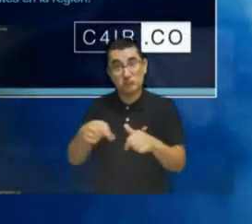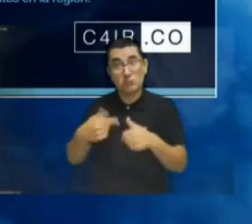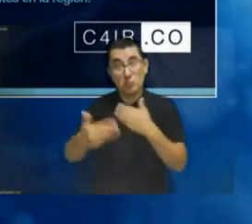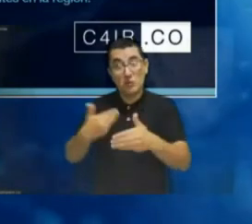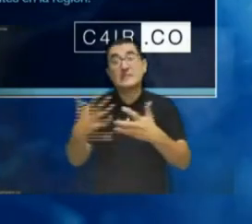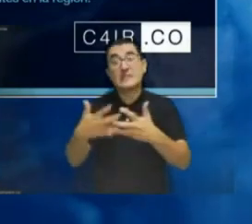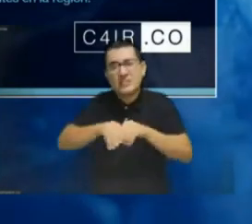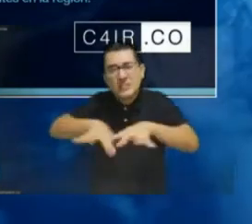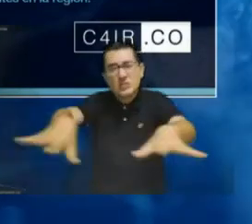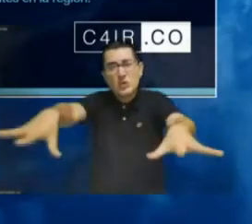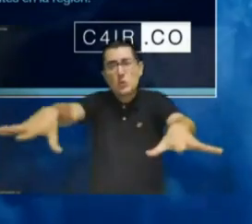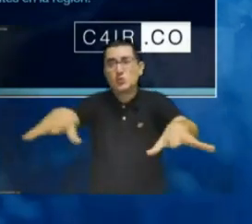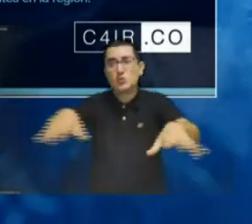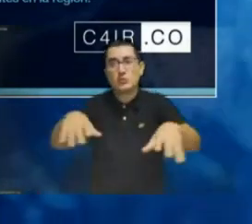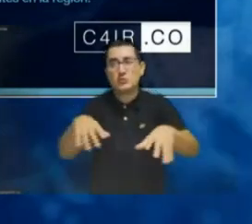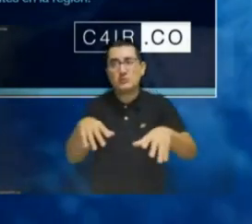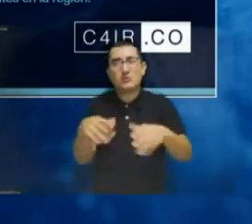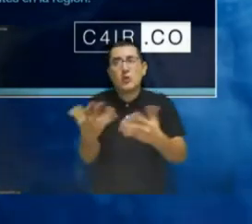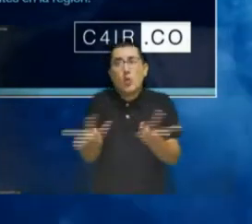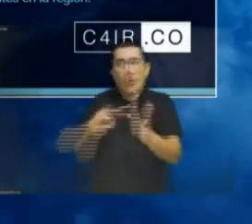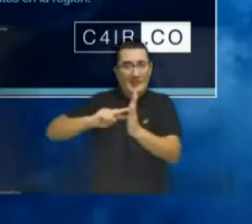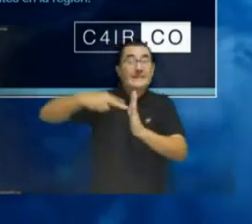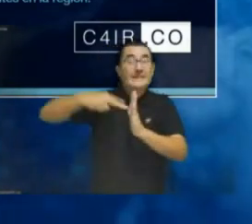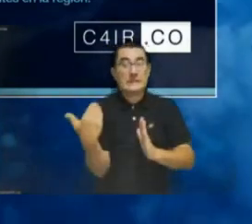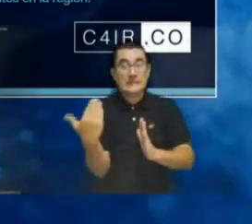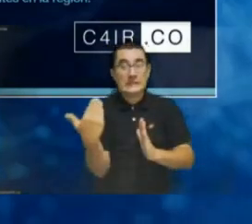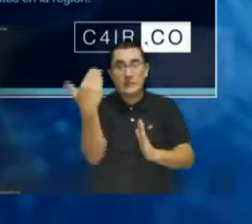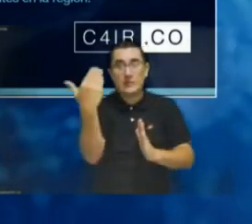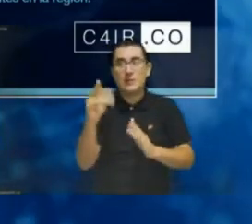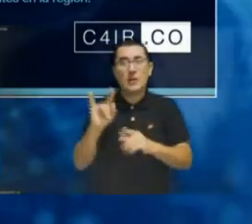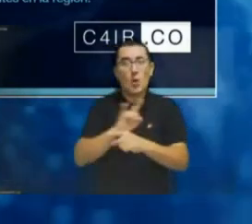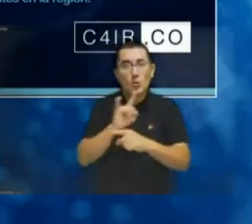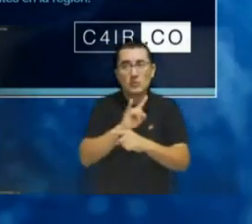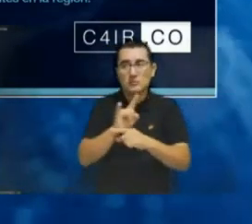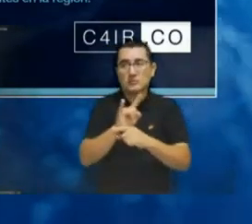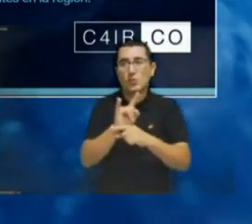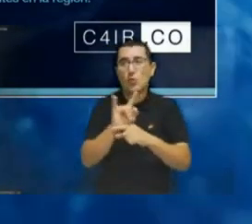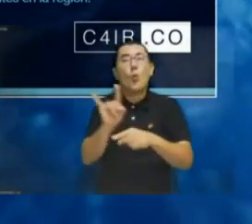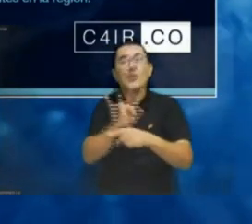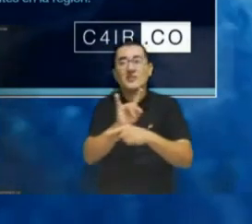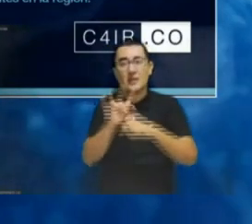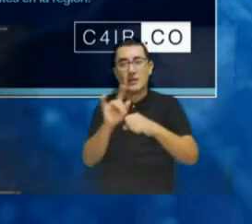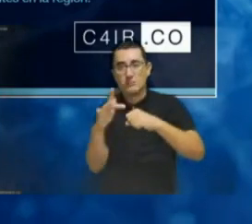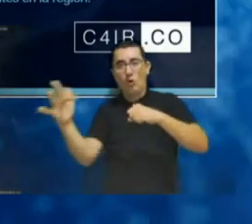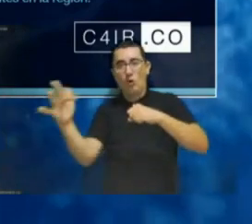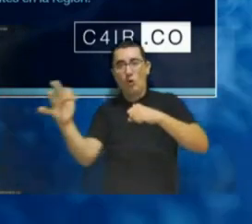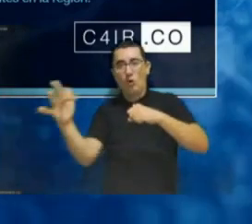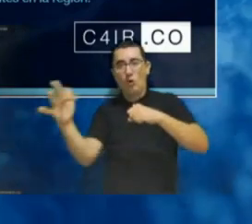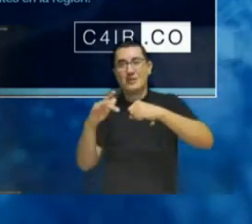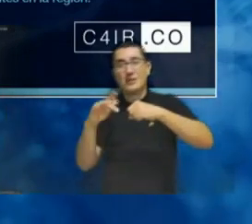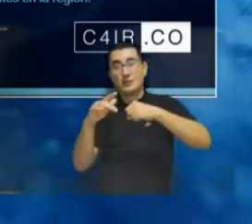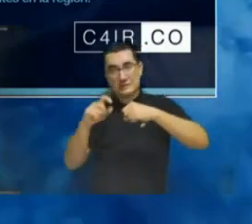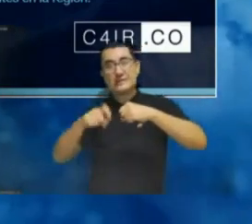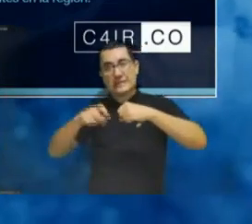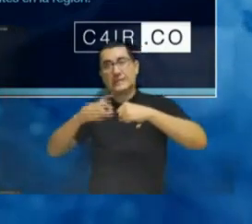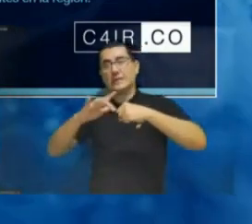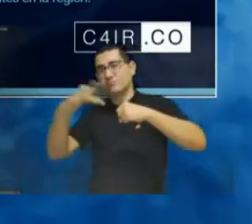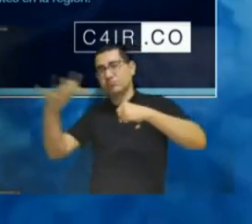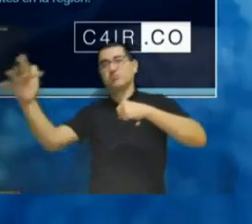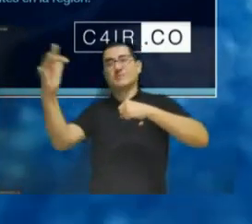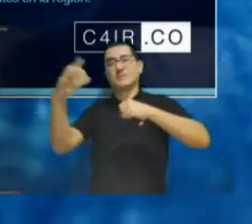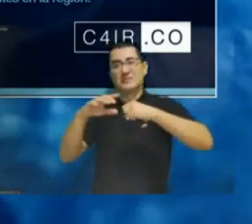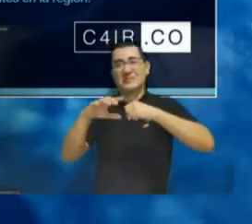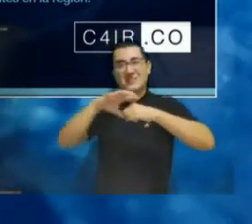efficient distribution, technologies that we require of spectrum because they're going to be tied to a wire or